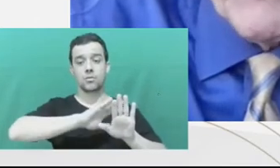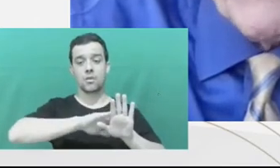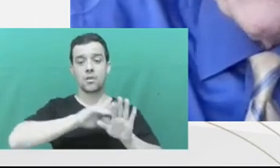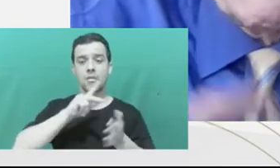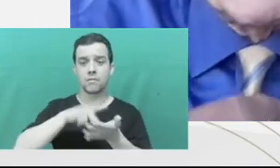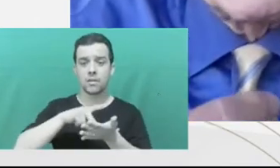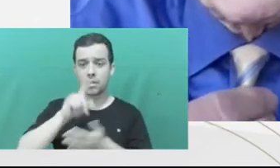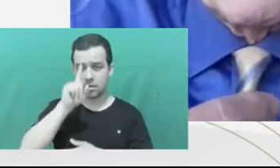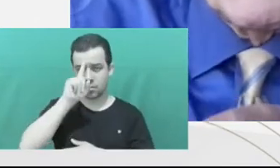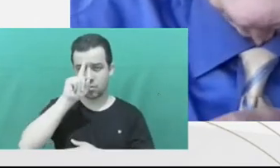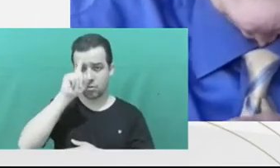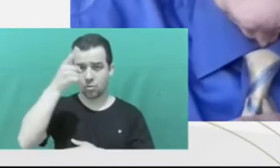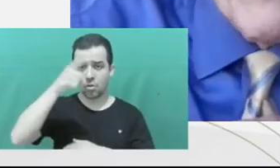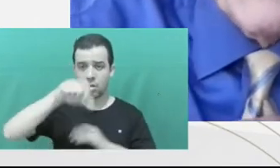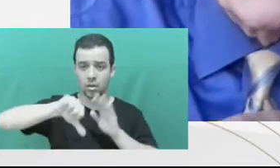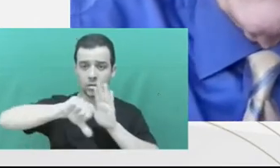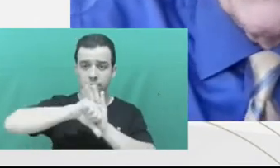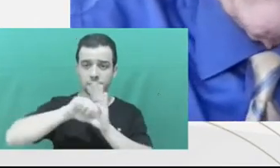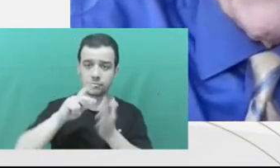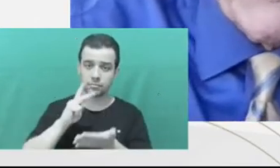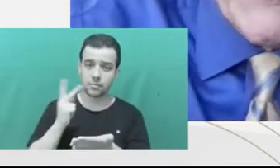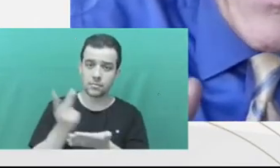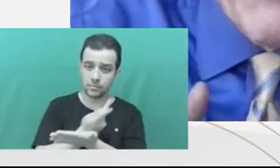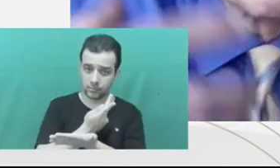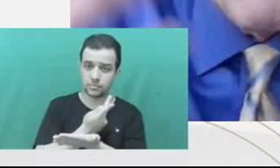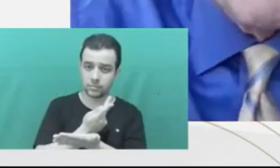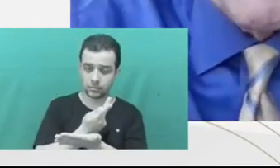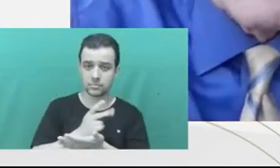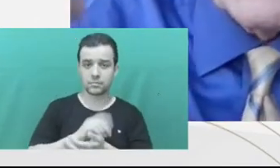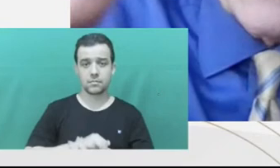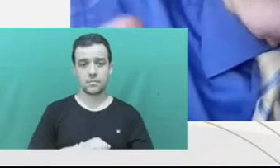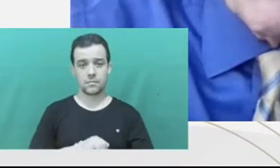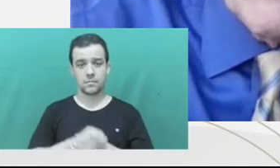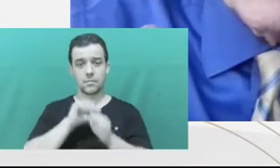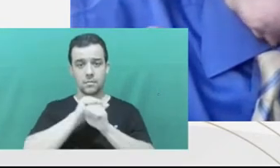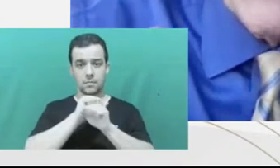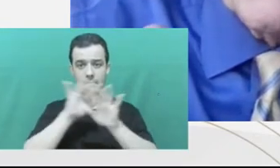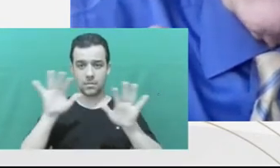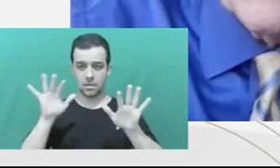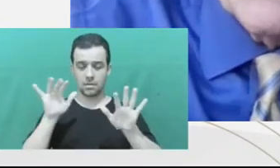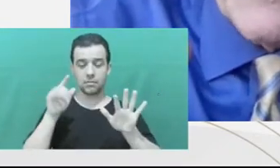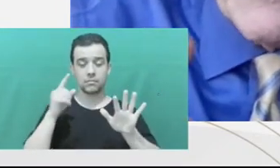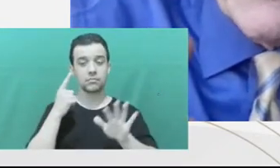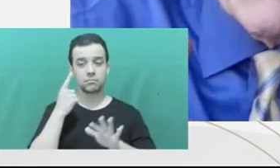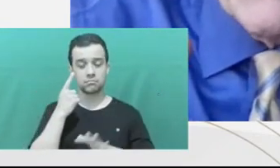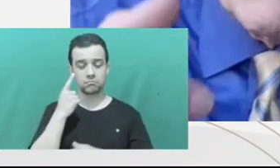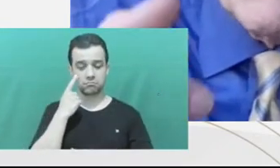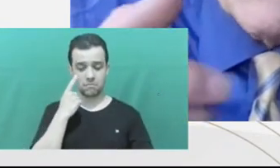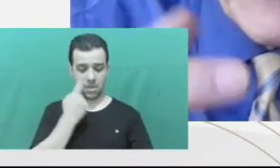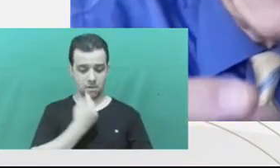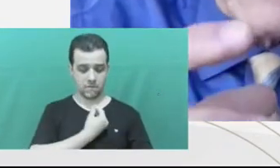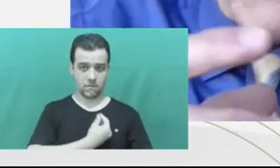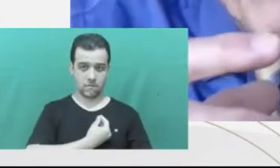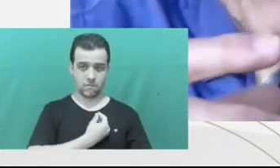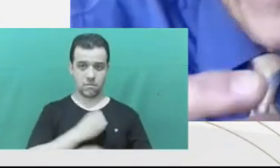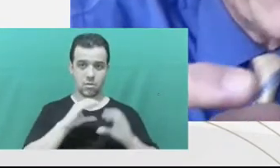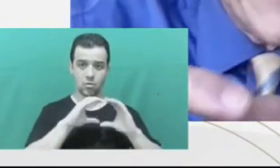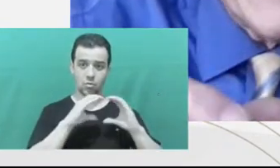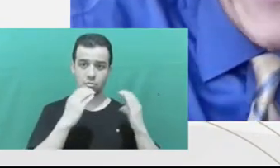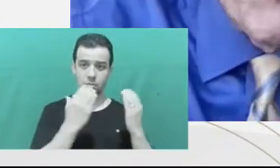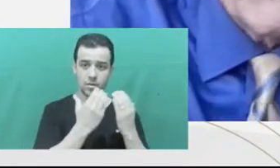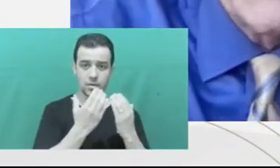If you're living in a community and you want to know how many robberies are taking place in my community, you can't